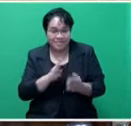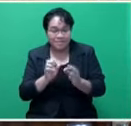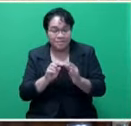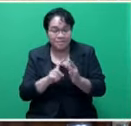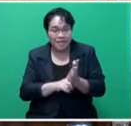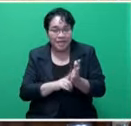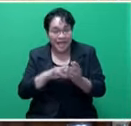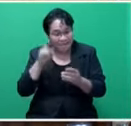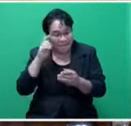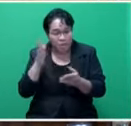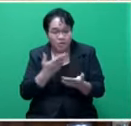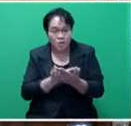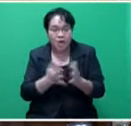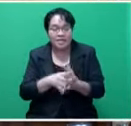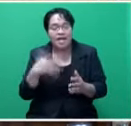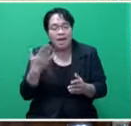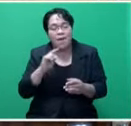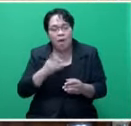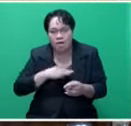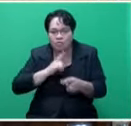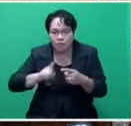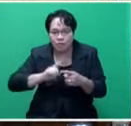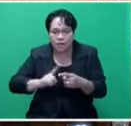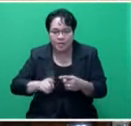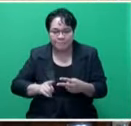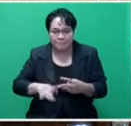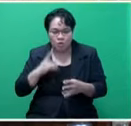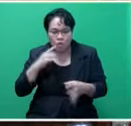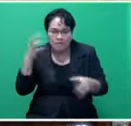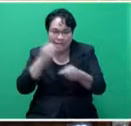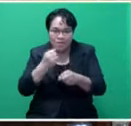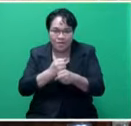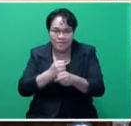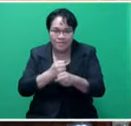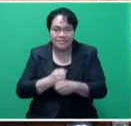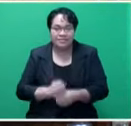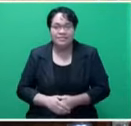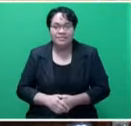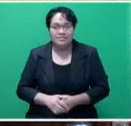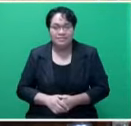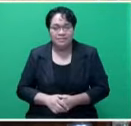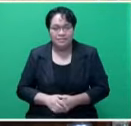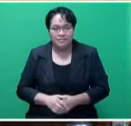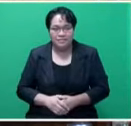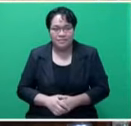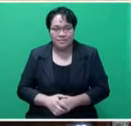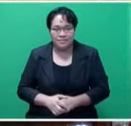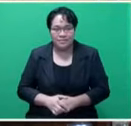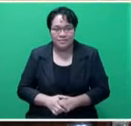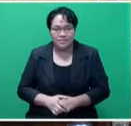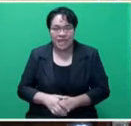Wednesday. But I'd just like to, very quickly, essentially just summarise, Mr. Speaker, sir. The amendments seek to